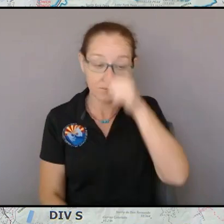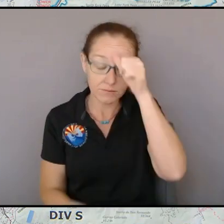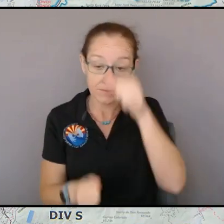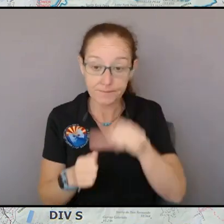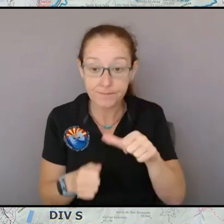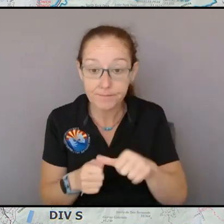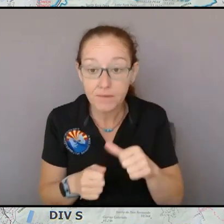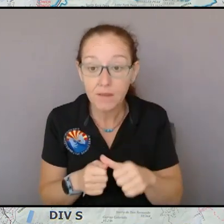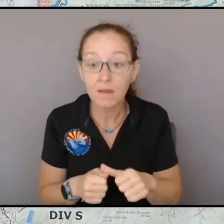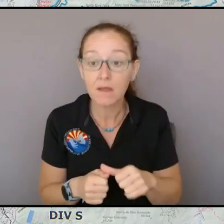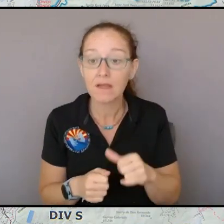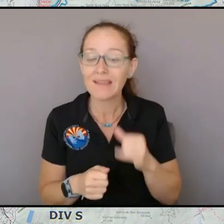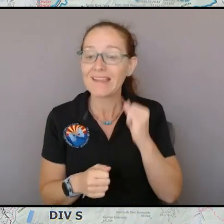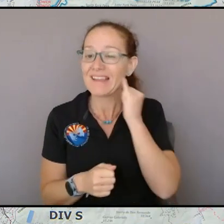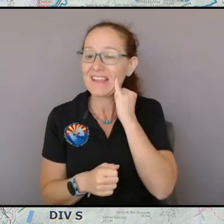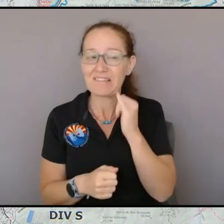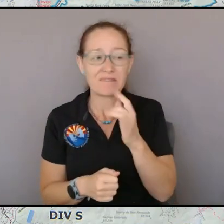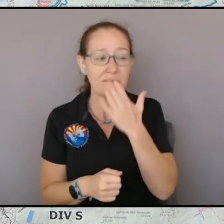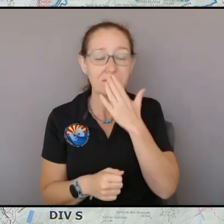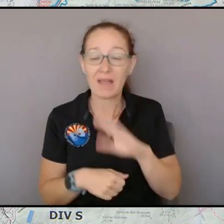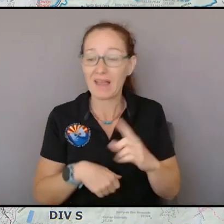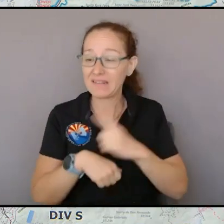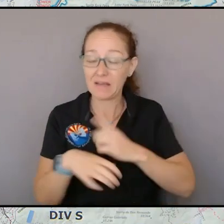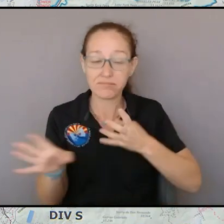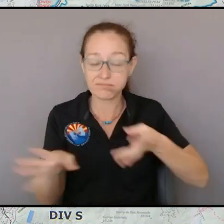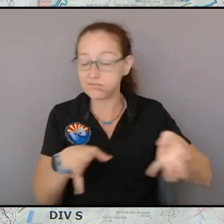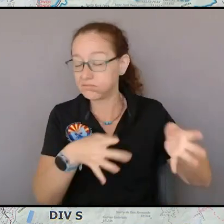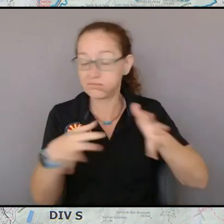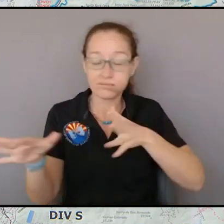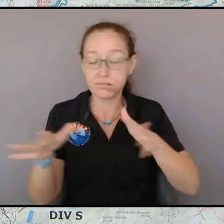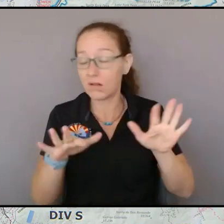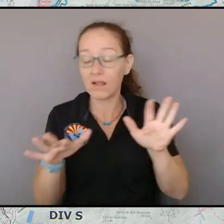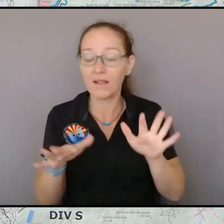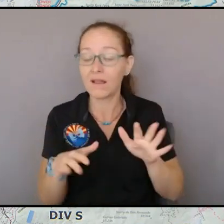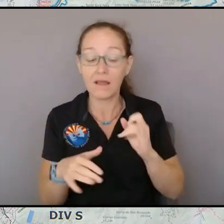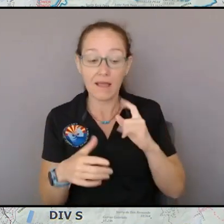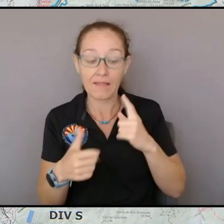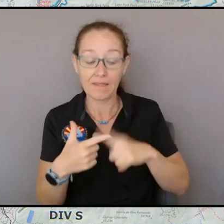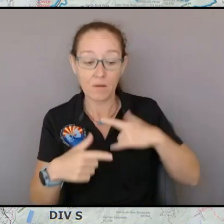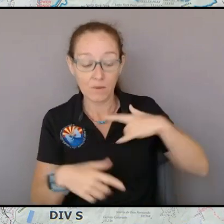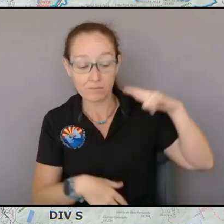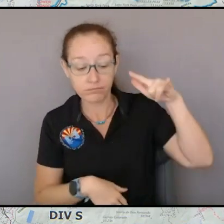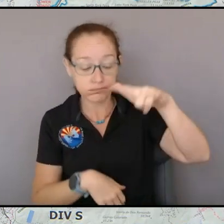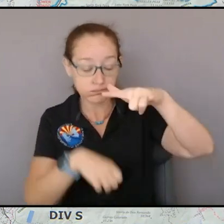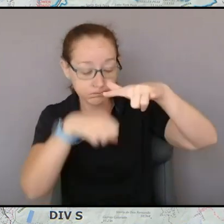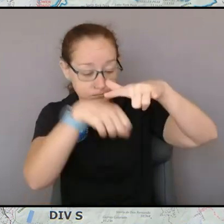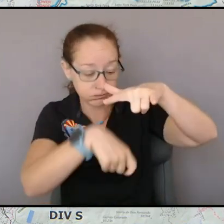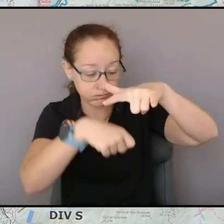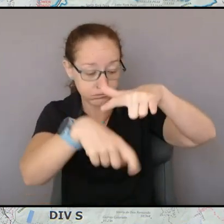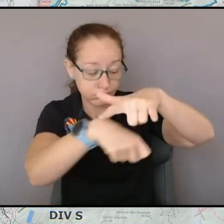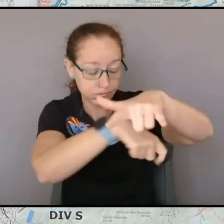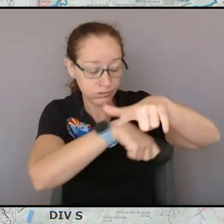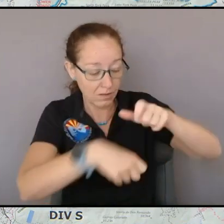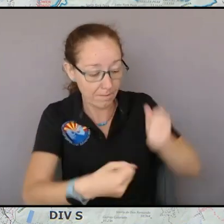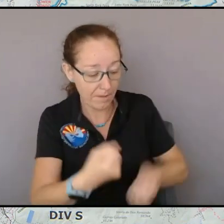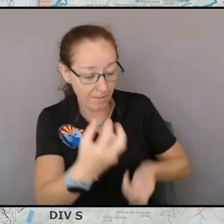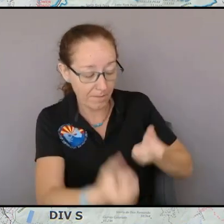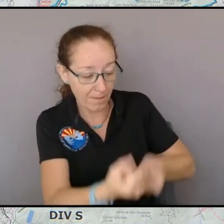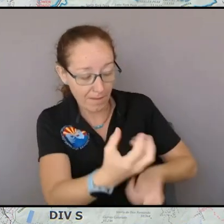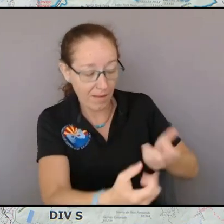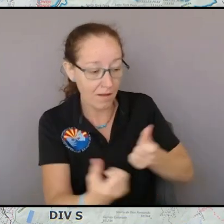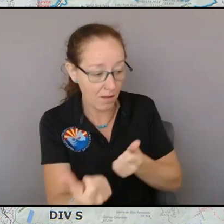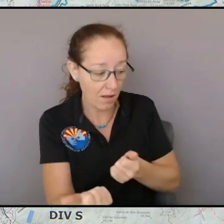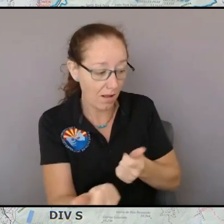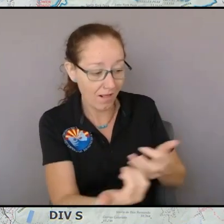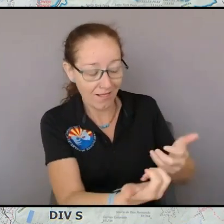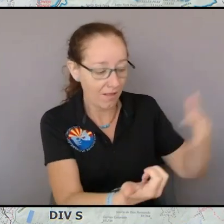is is unlikely to be successful in most cases and so what that really means is that on those 30